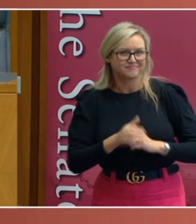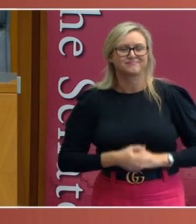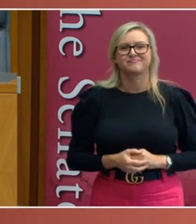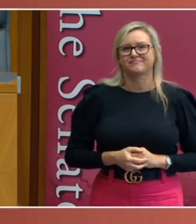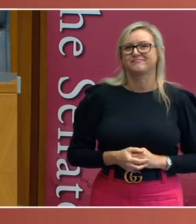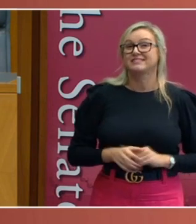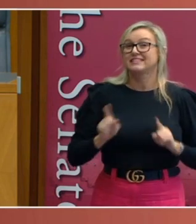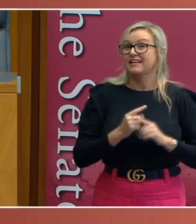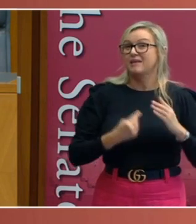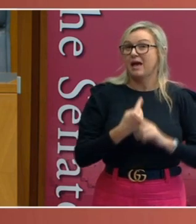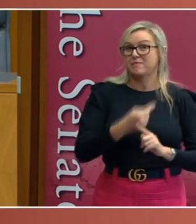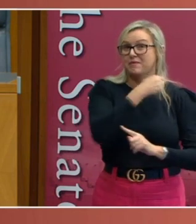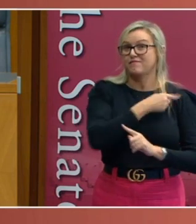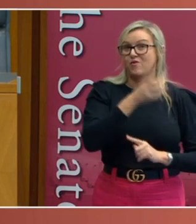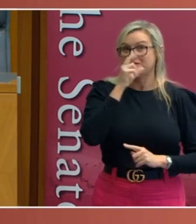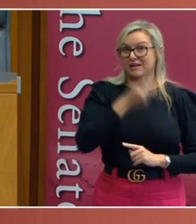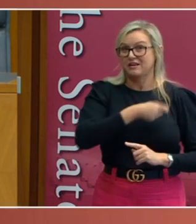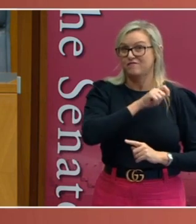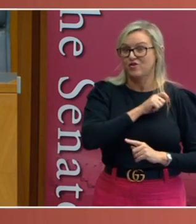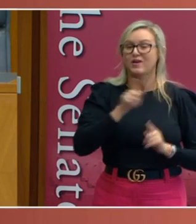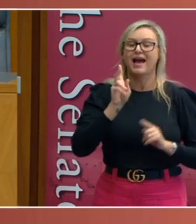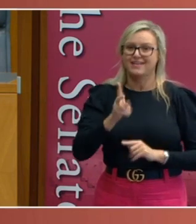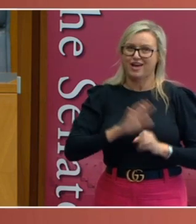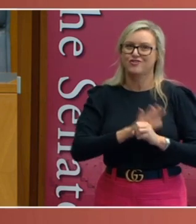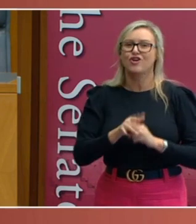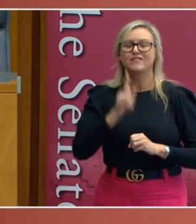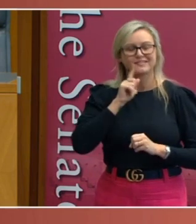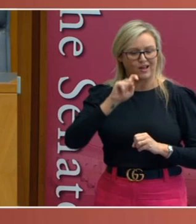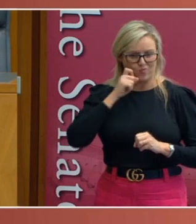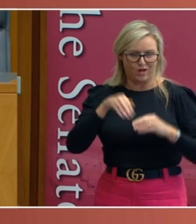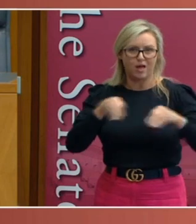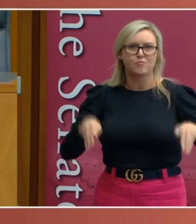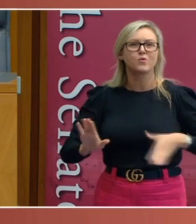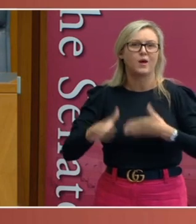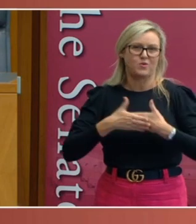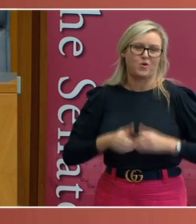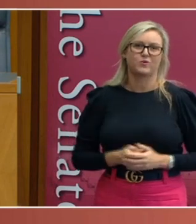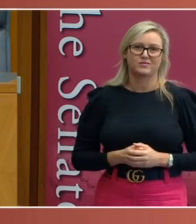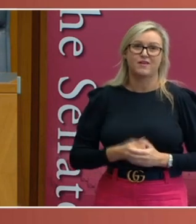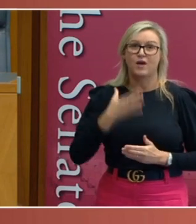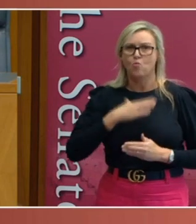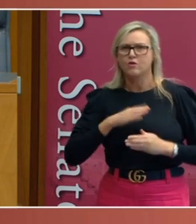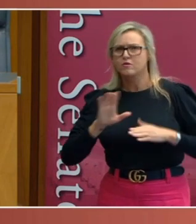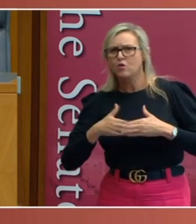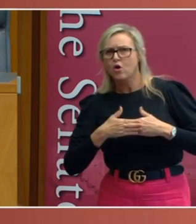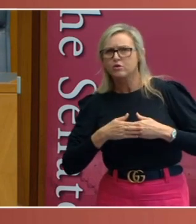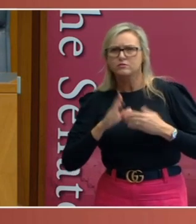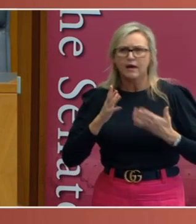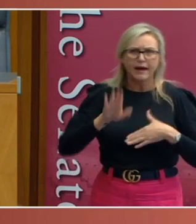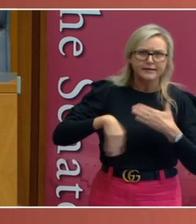close their borders, to prevent the spread of a deadly disease, at least before there were vaccinations available